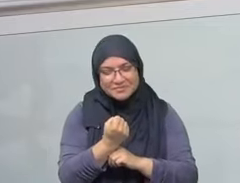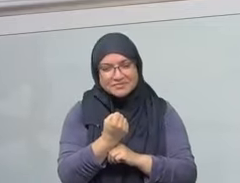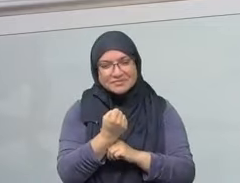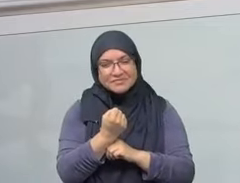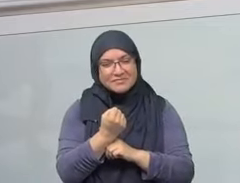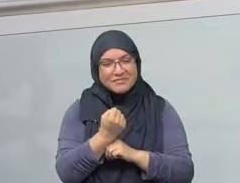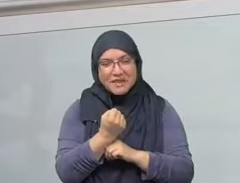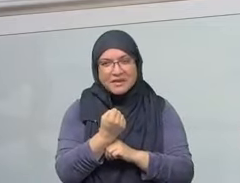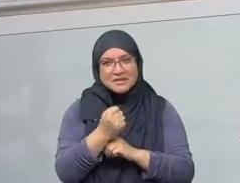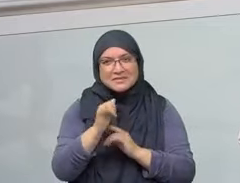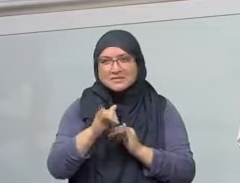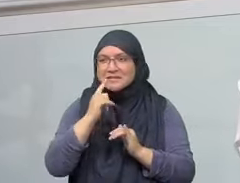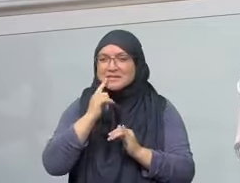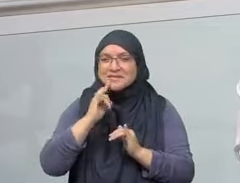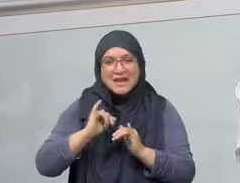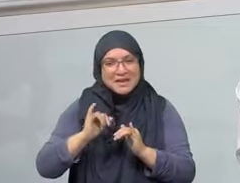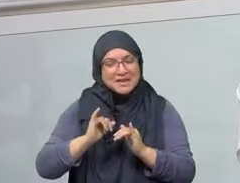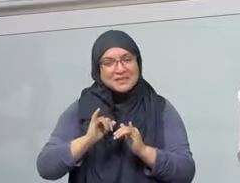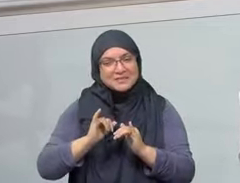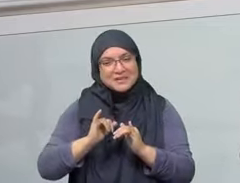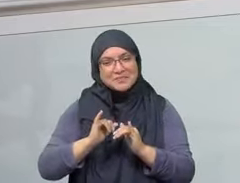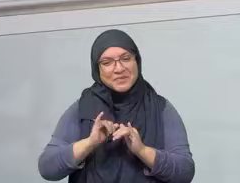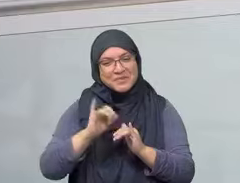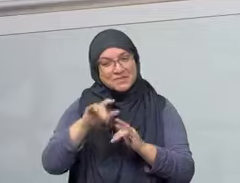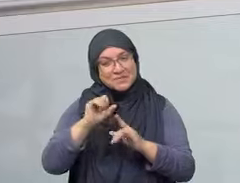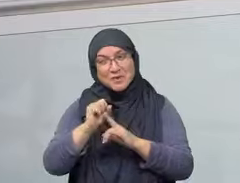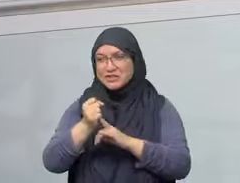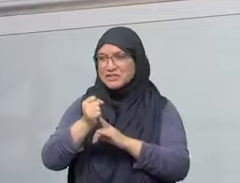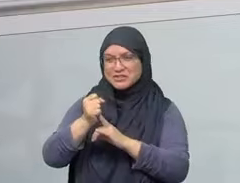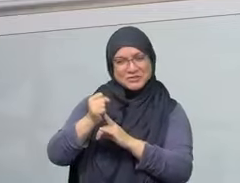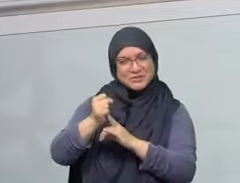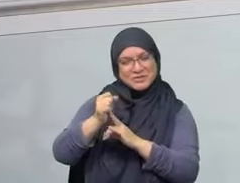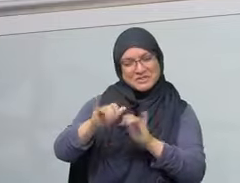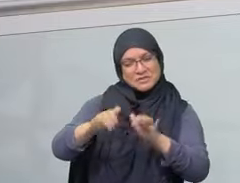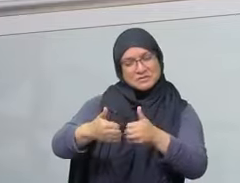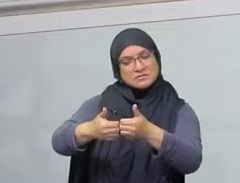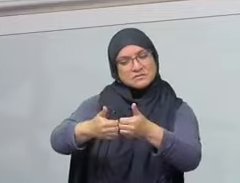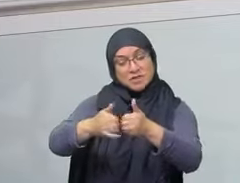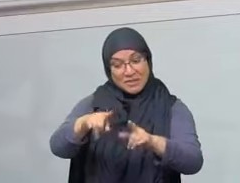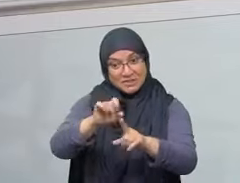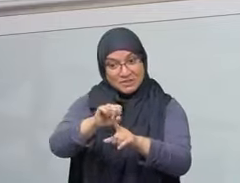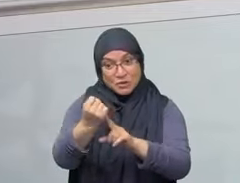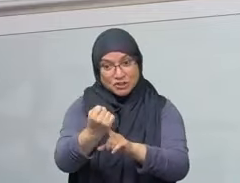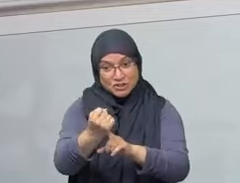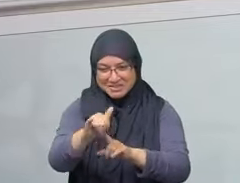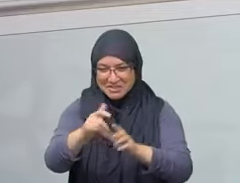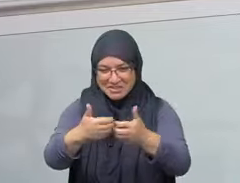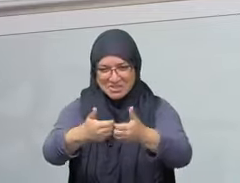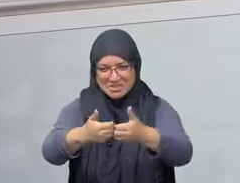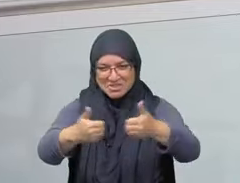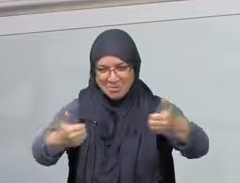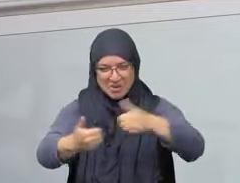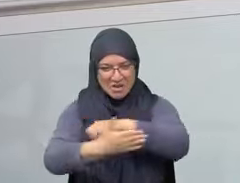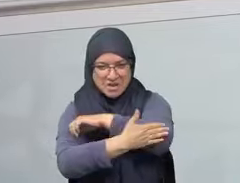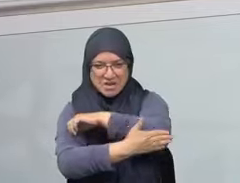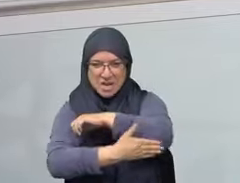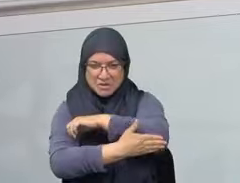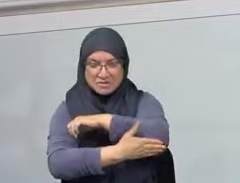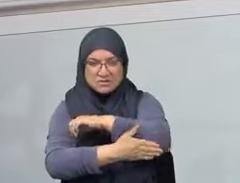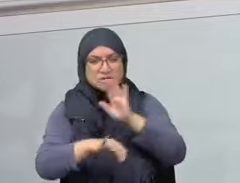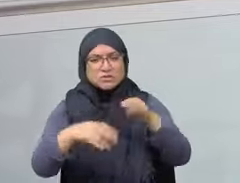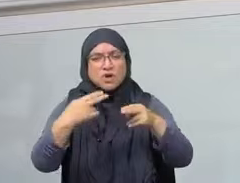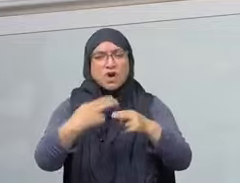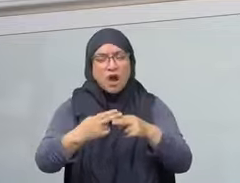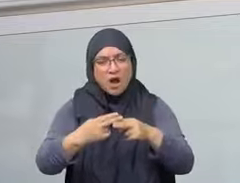Israeli apartheid. And so there's no way to have meaningful political mobility in the United States or have meaningful